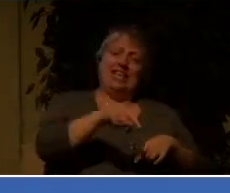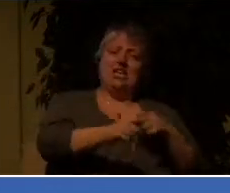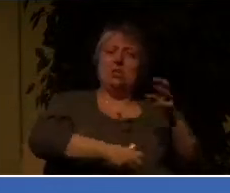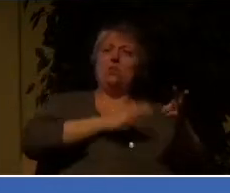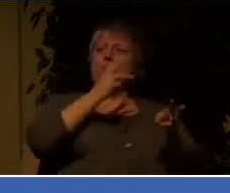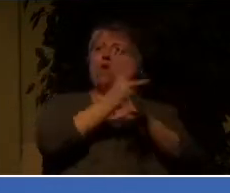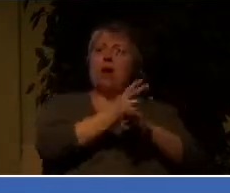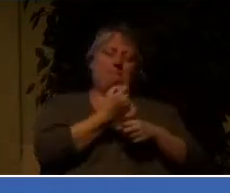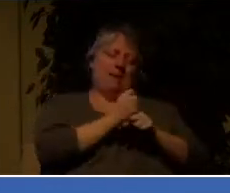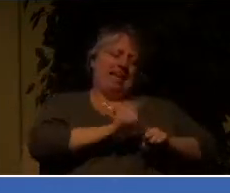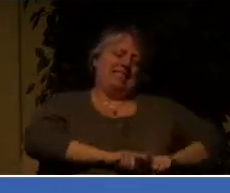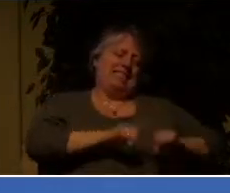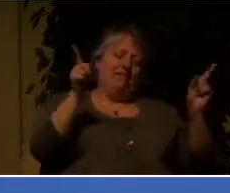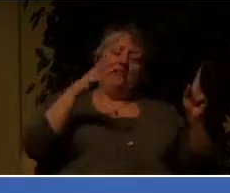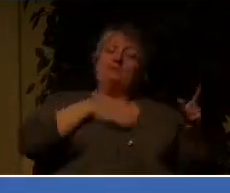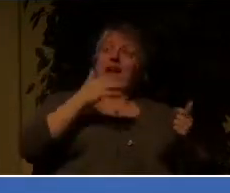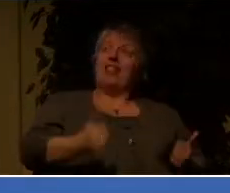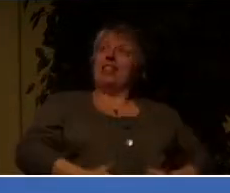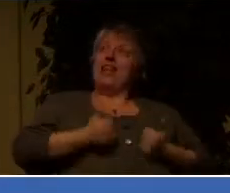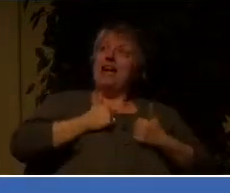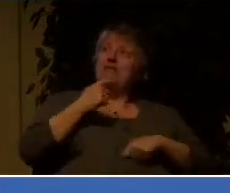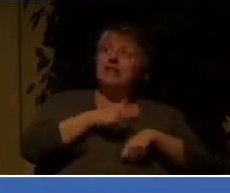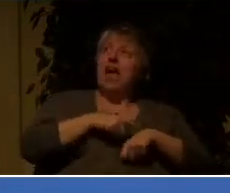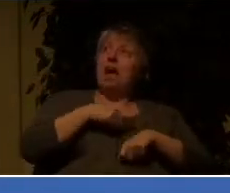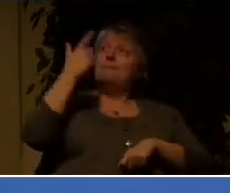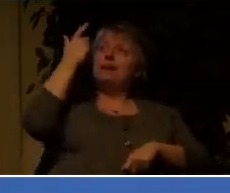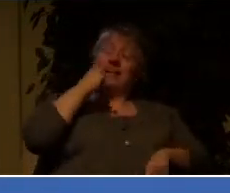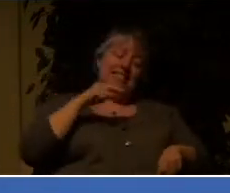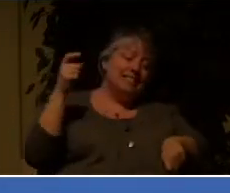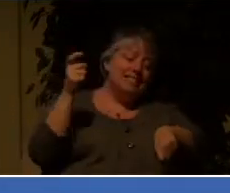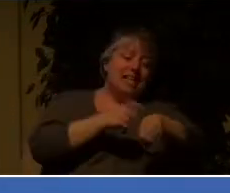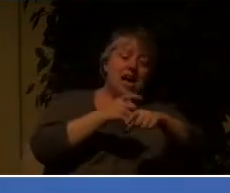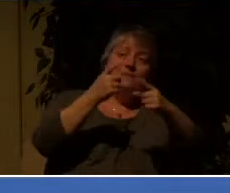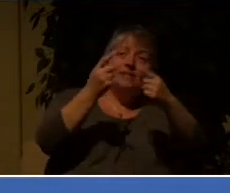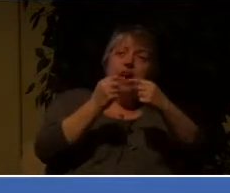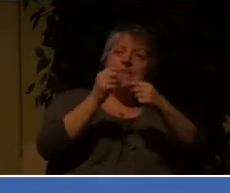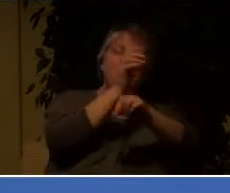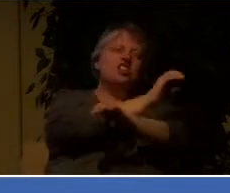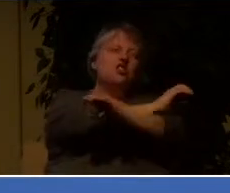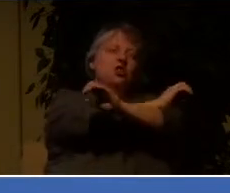in my lifetime because the night is coming when nobody can work.